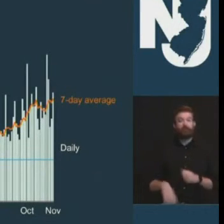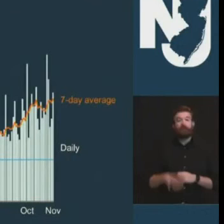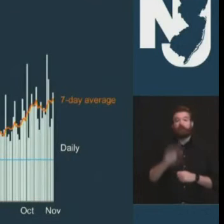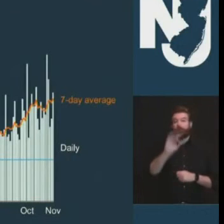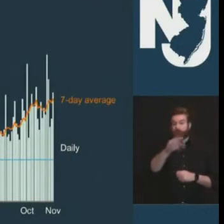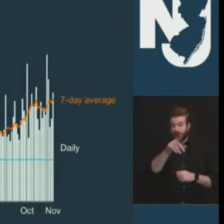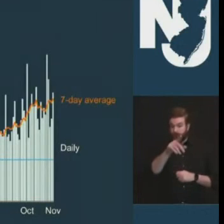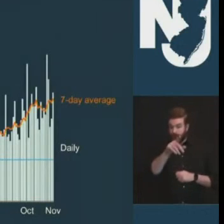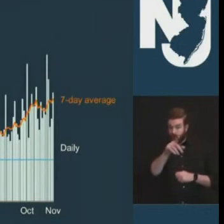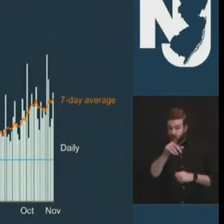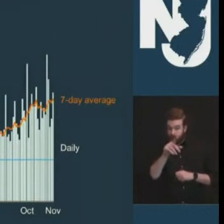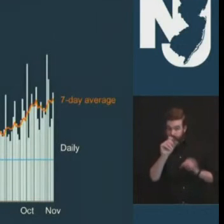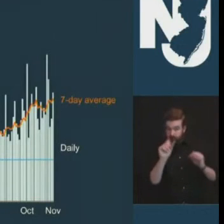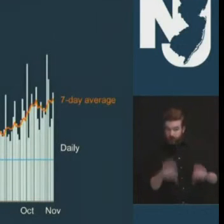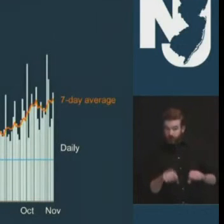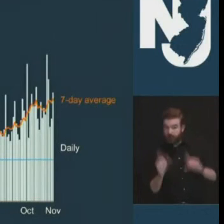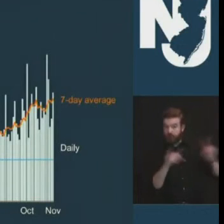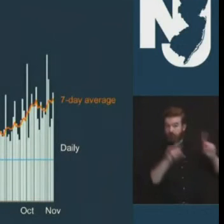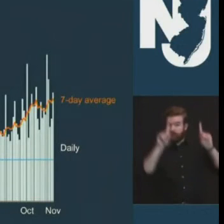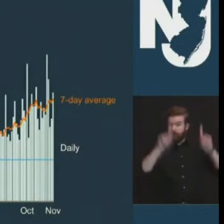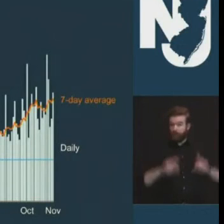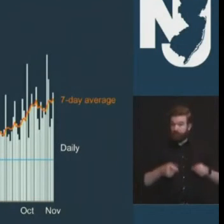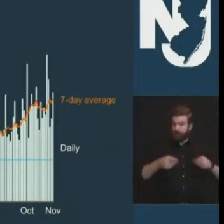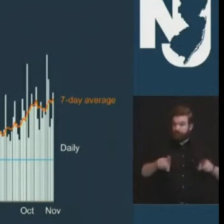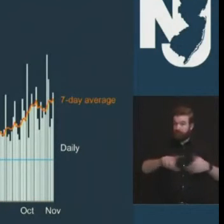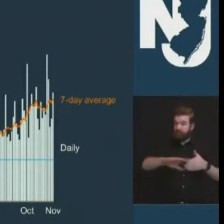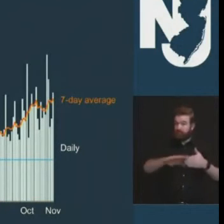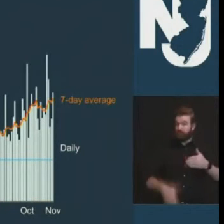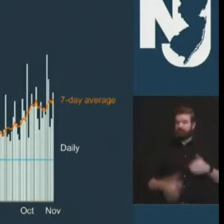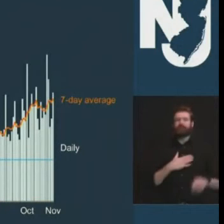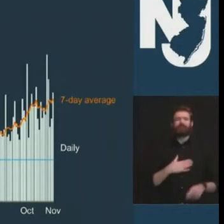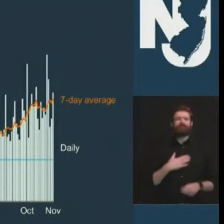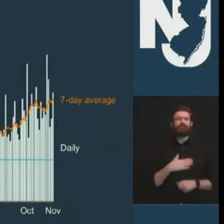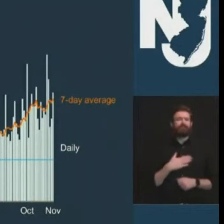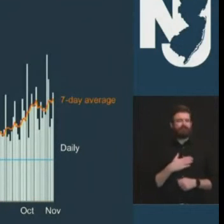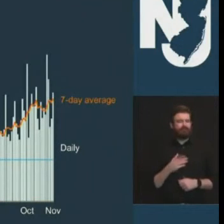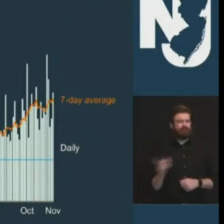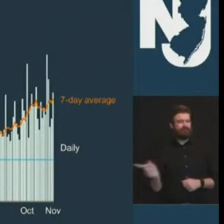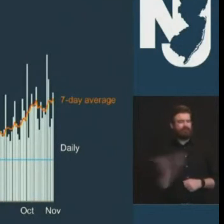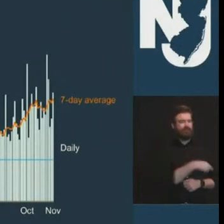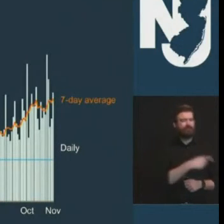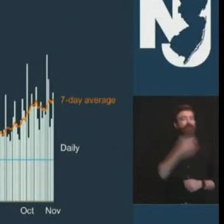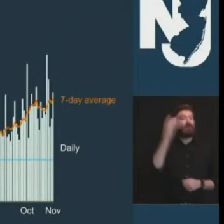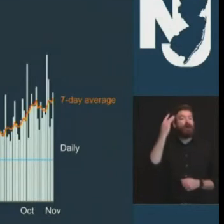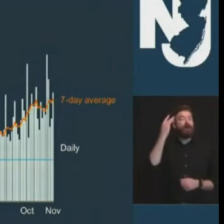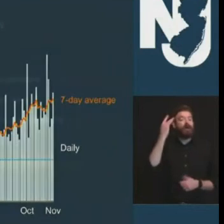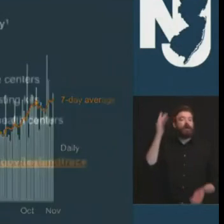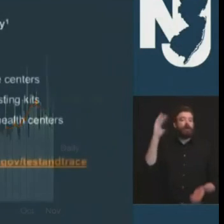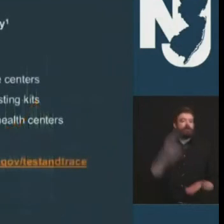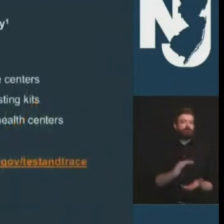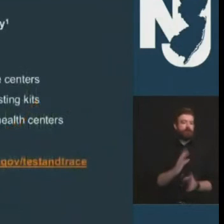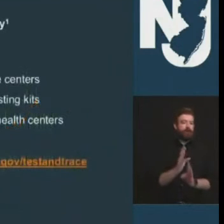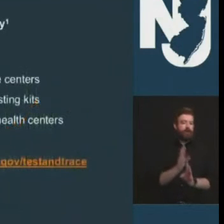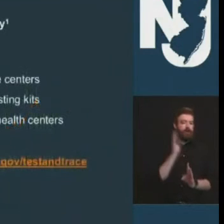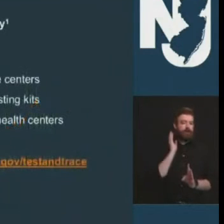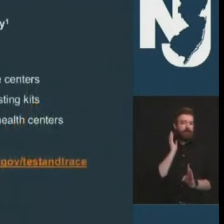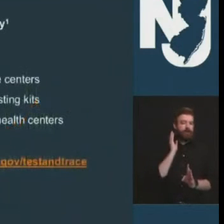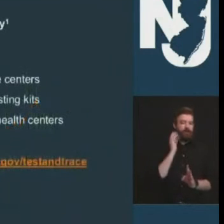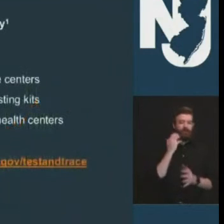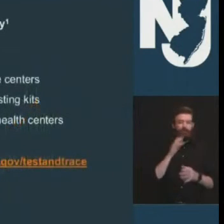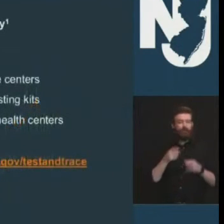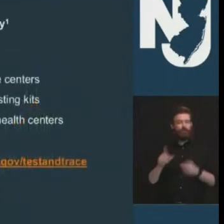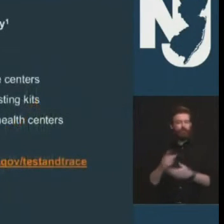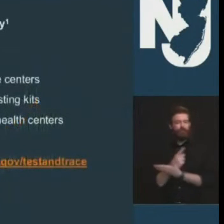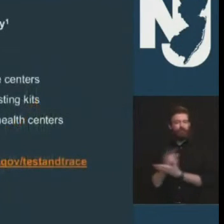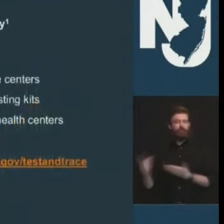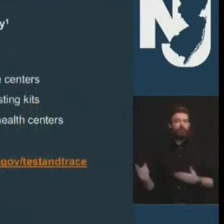as you may encounter shorter lines and shorter weights at our testing facilities and to that there are more than 400